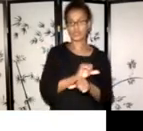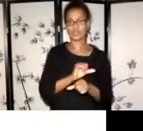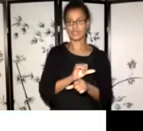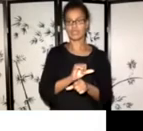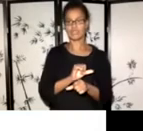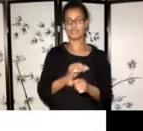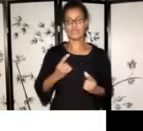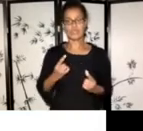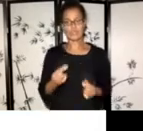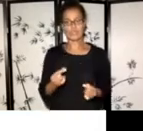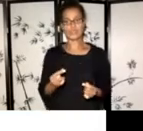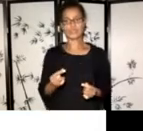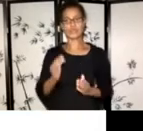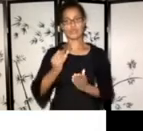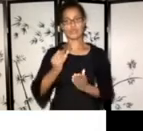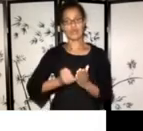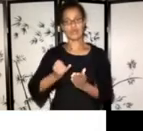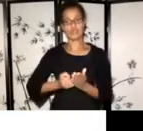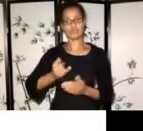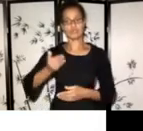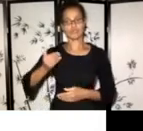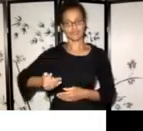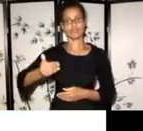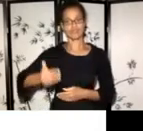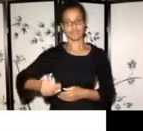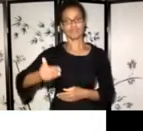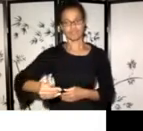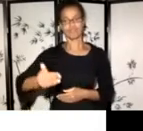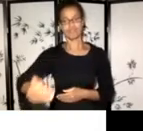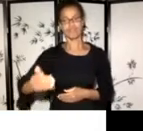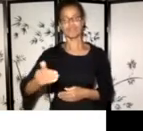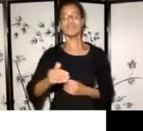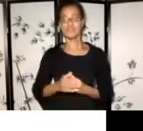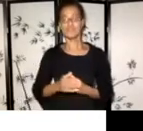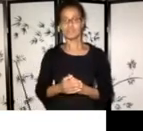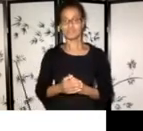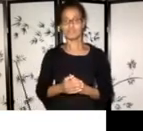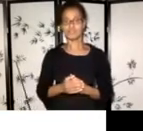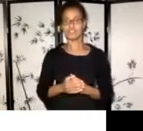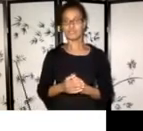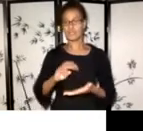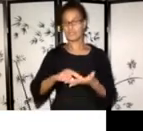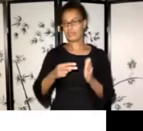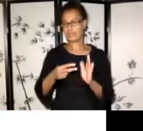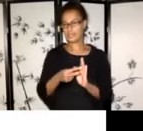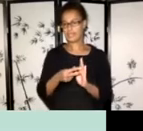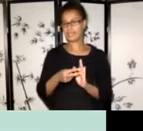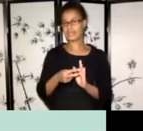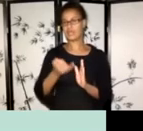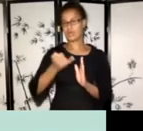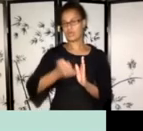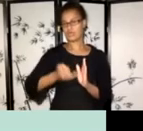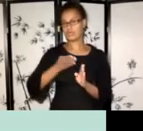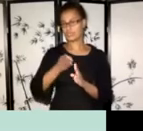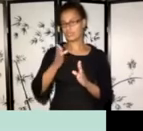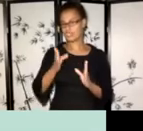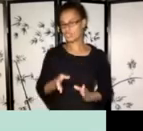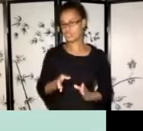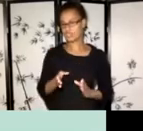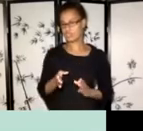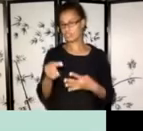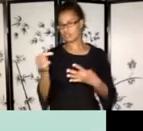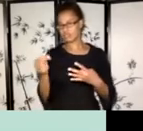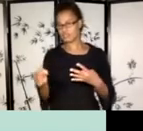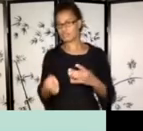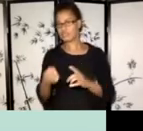of the definition of, um, of a professional artist or arts professional. Um, you know, you don't have to be a